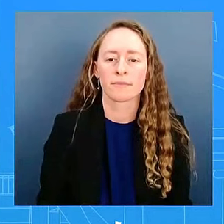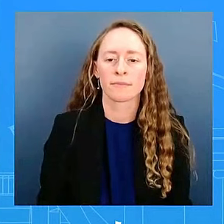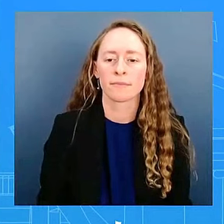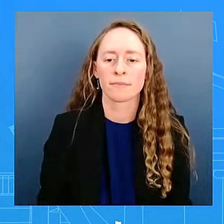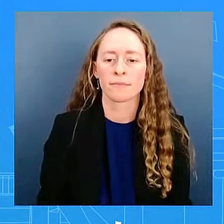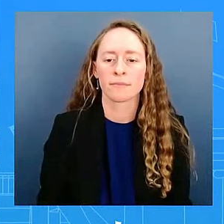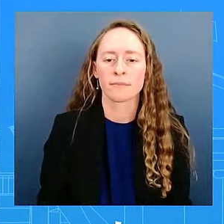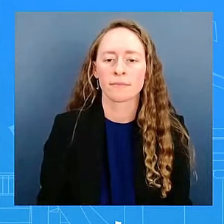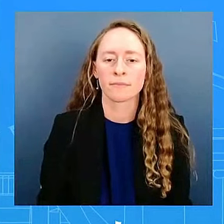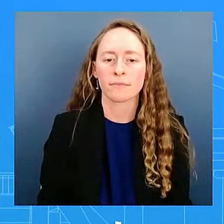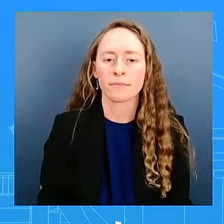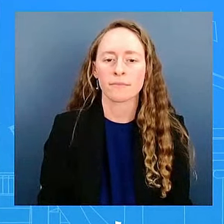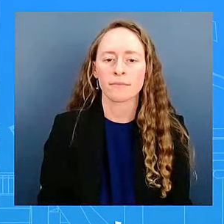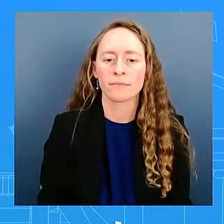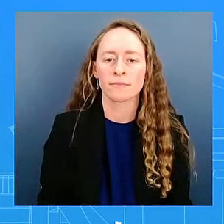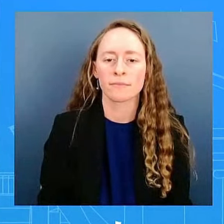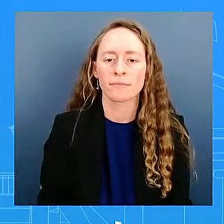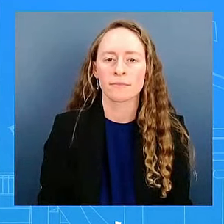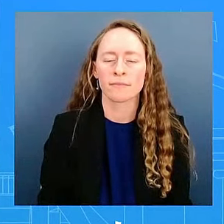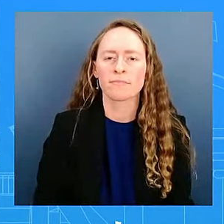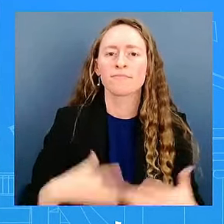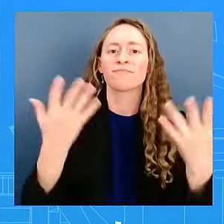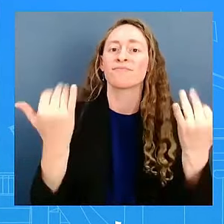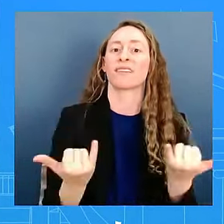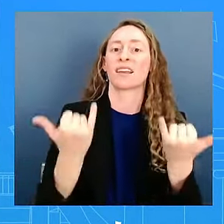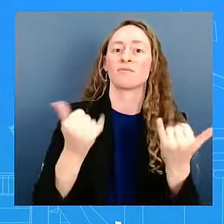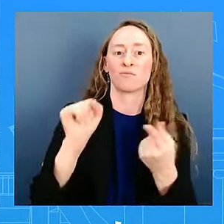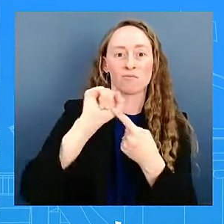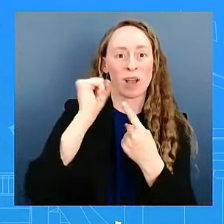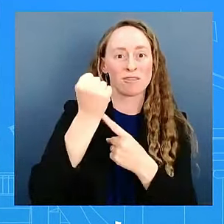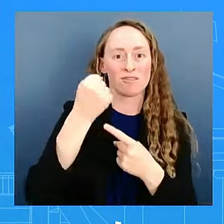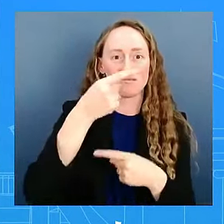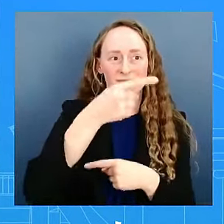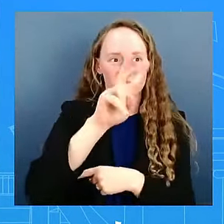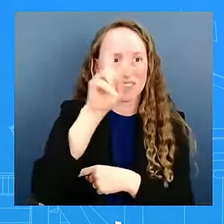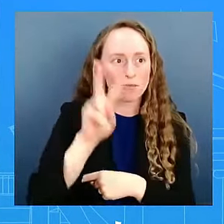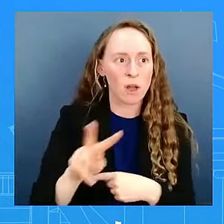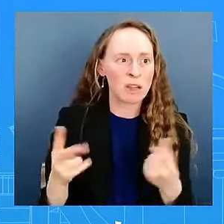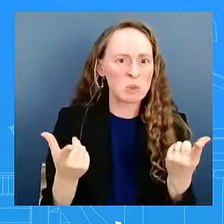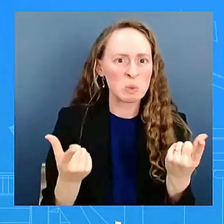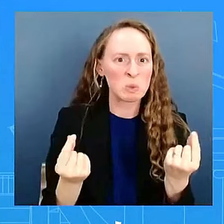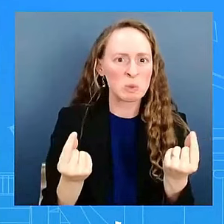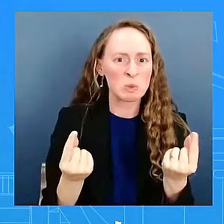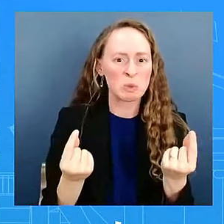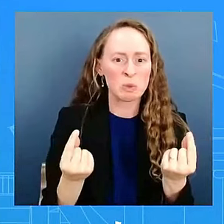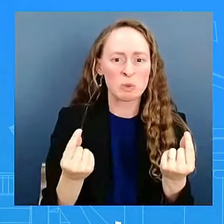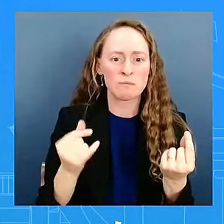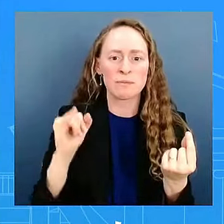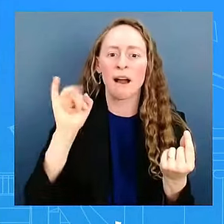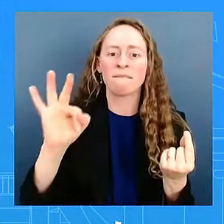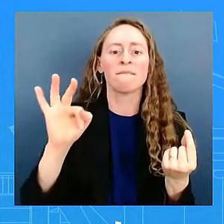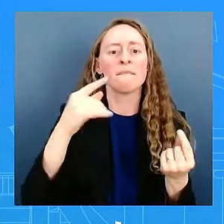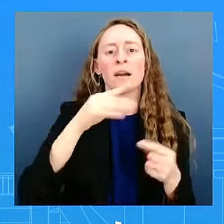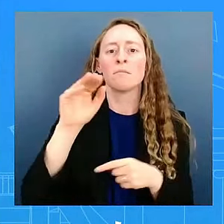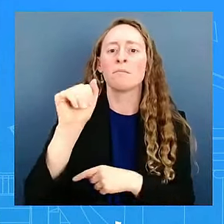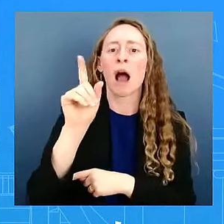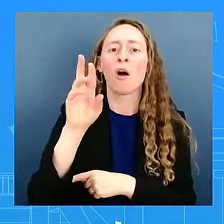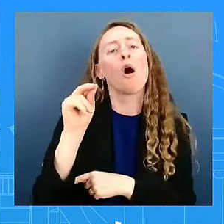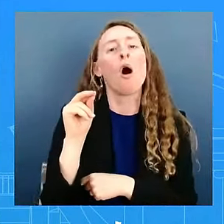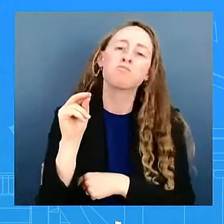Venezuela if Maduro still be considered a winner? Is the U.S. planning to impose more sanctions?